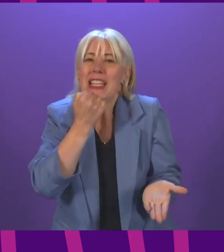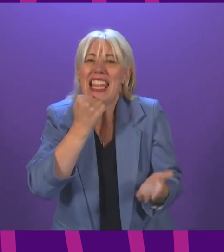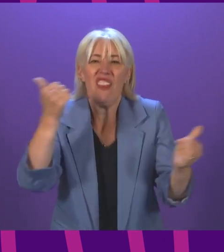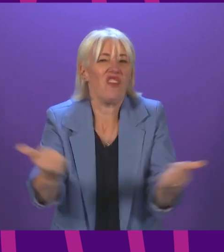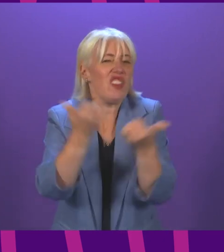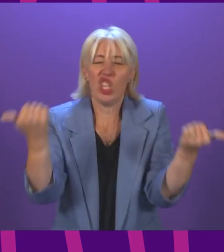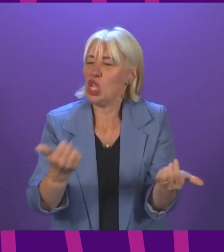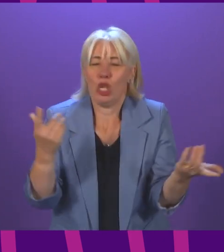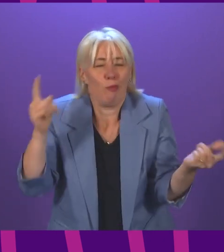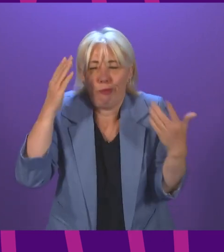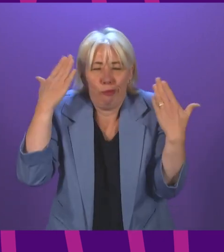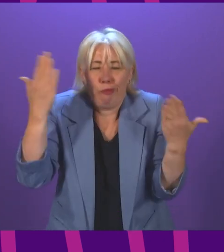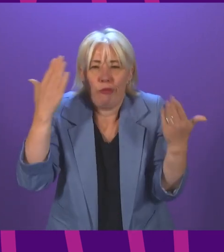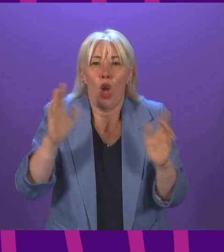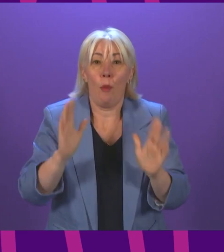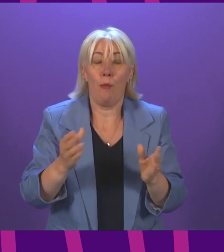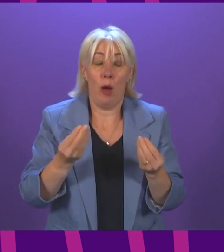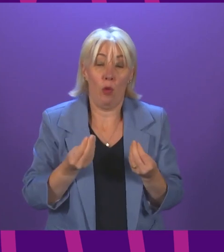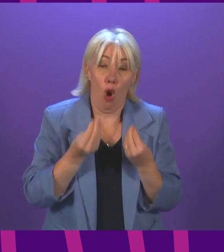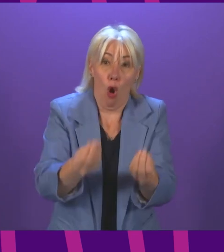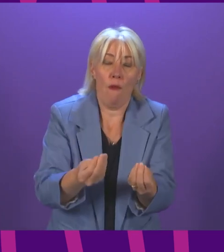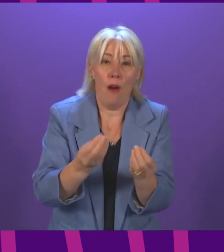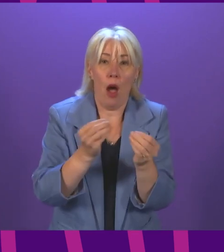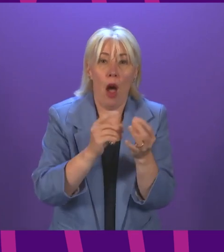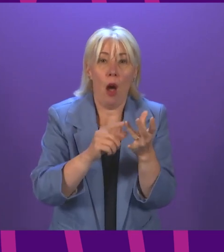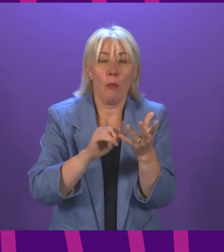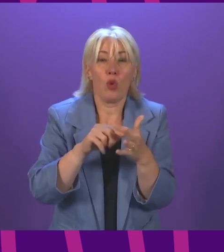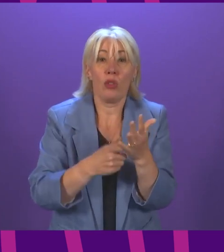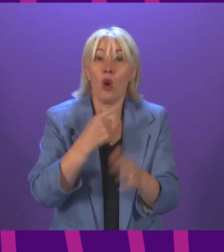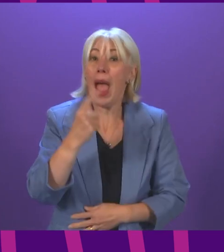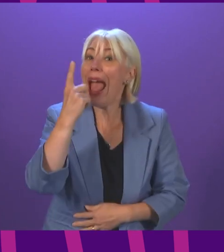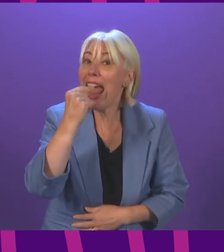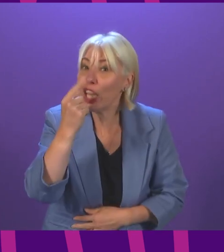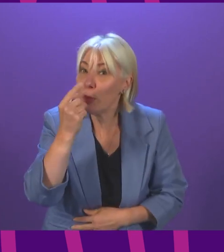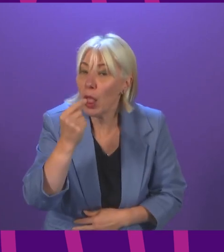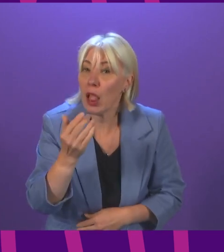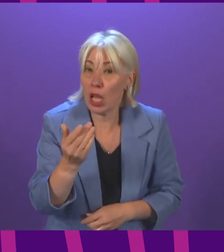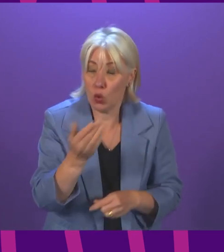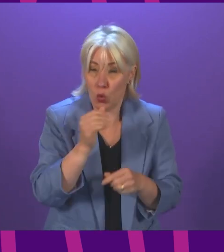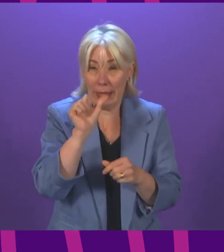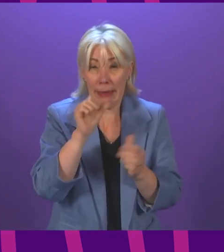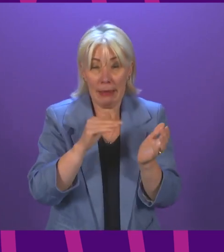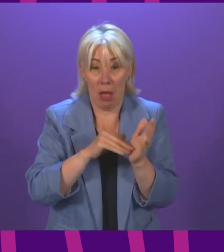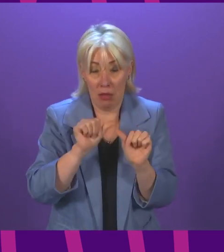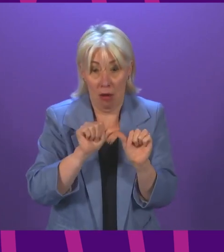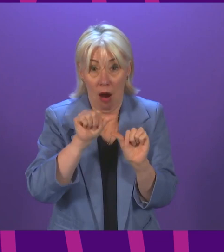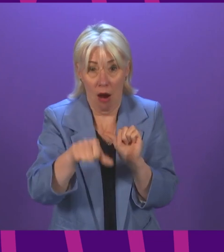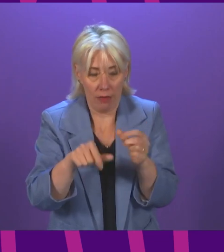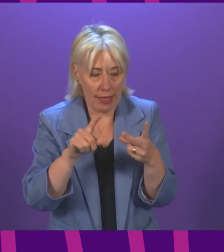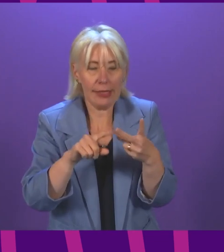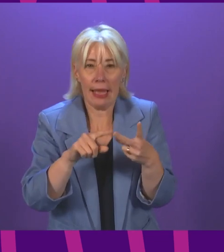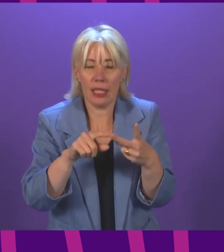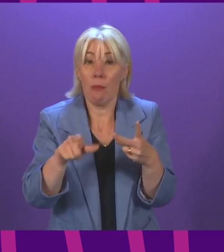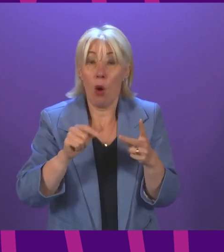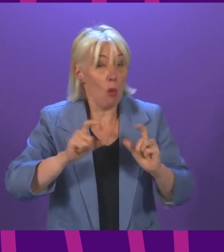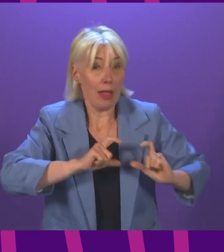date, but we aim to provide boosters to those who are eligible as close to the six months from receiving the second dose. But we'll keep